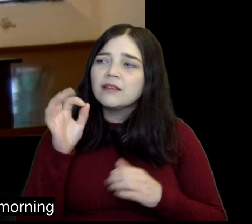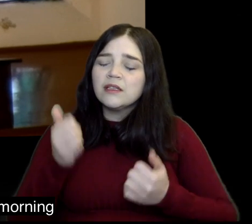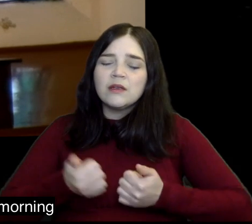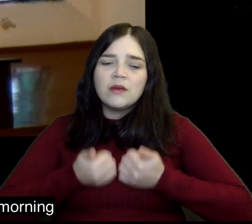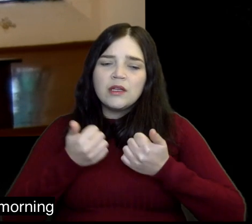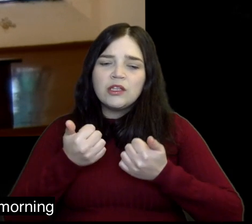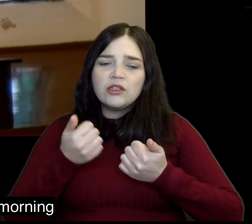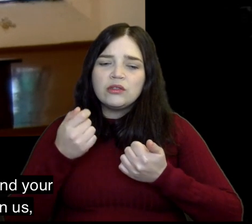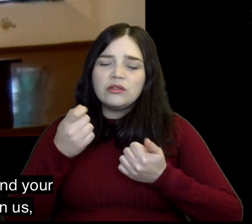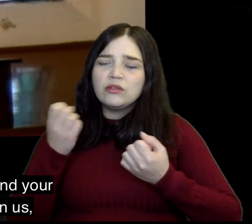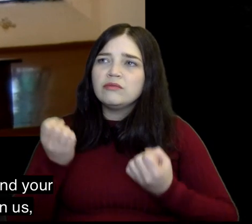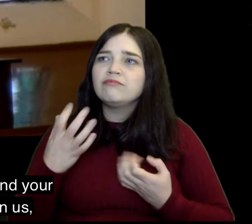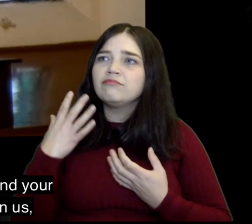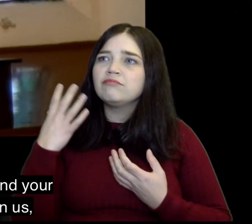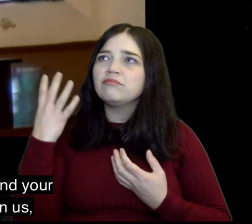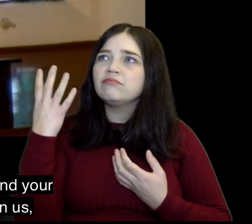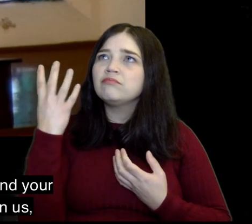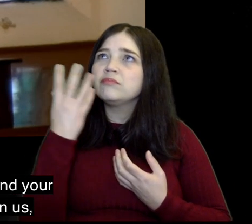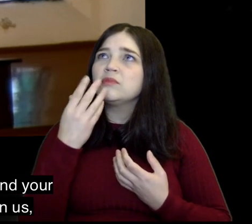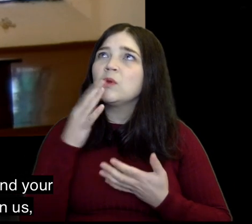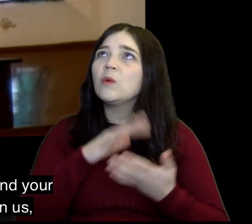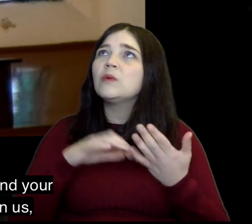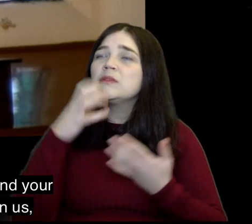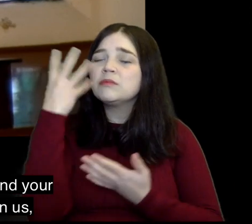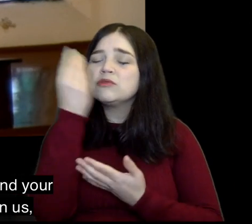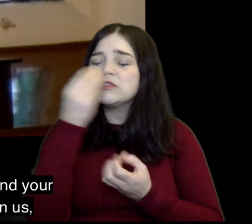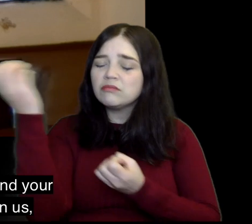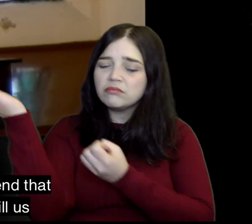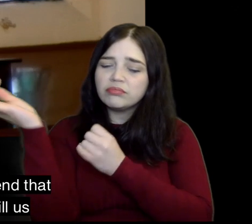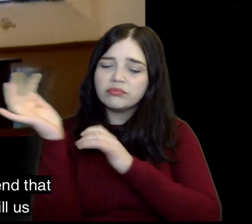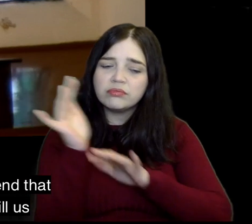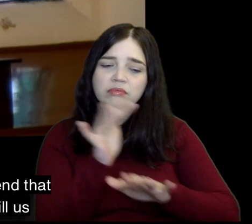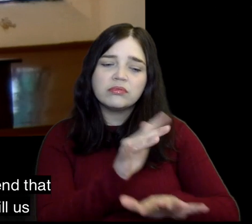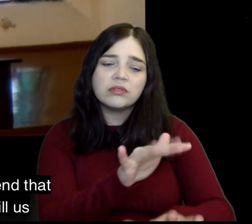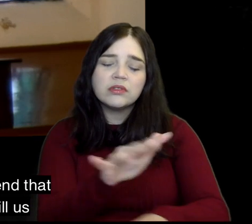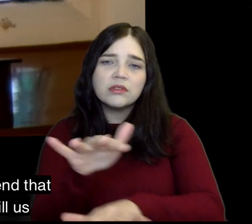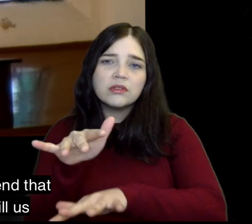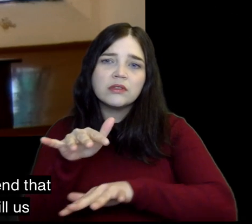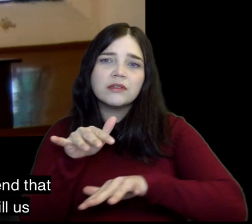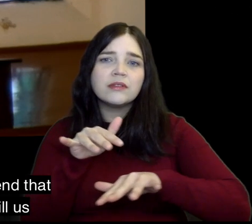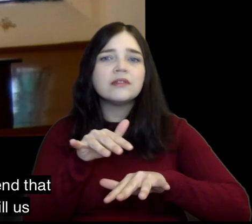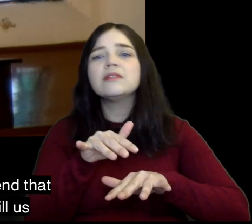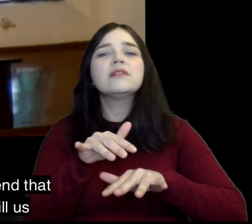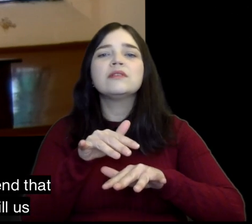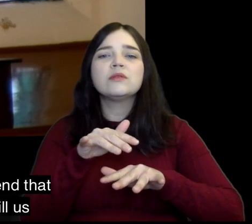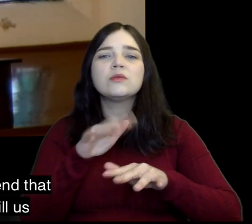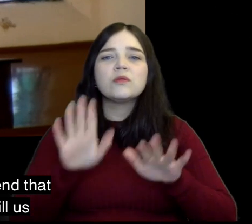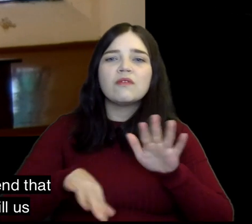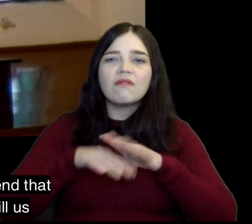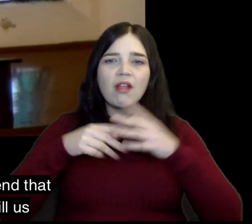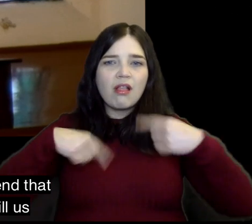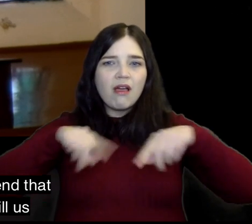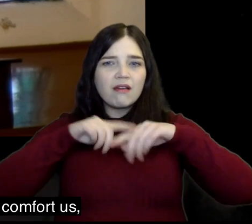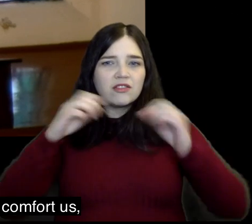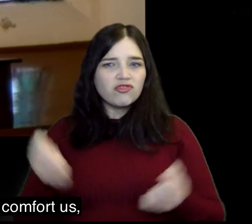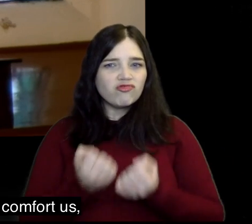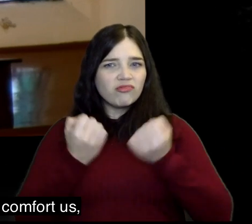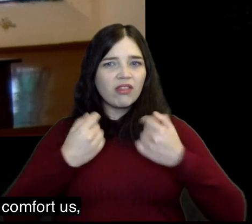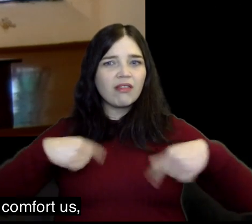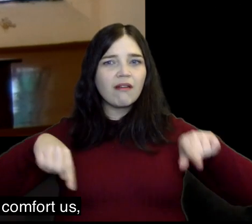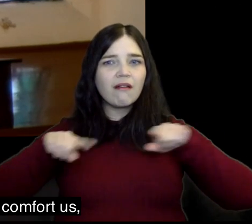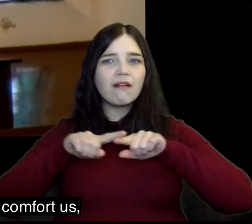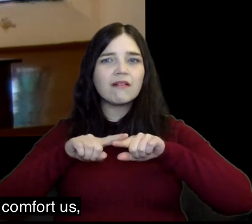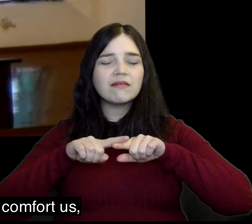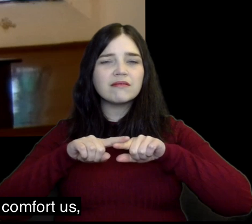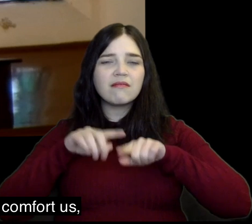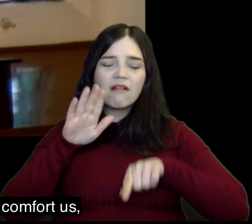and we ask Lord this morning that you would send your Holy Spirit upon us that you would send that Holy Spirit to fill us